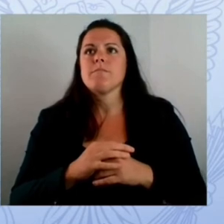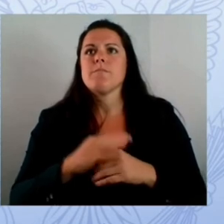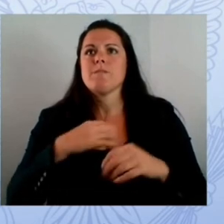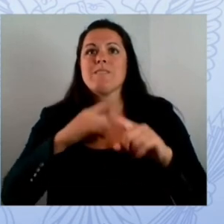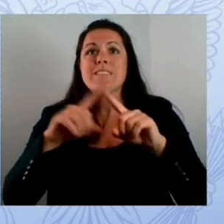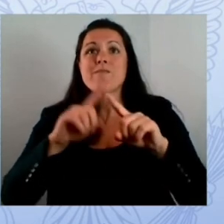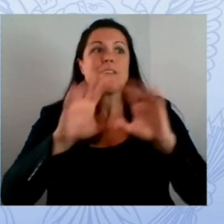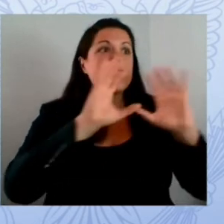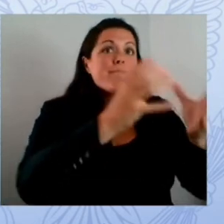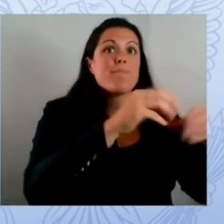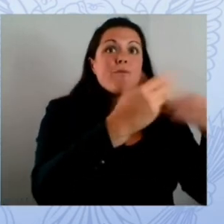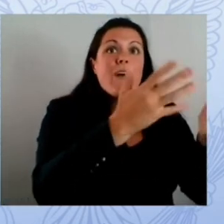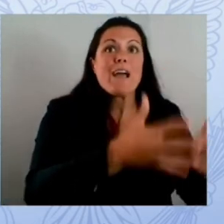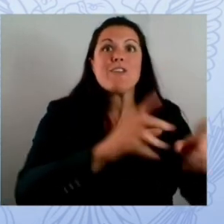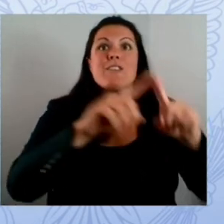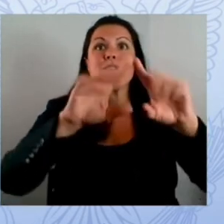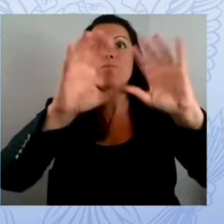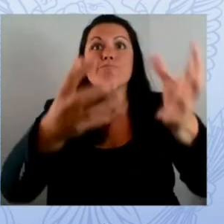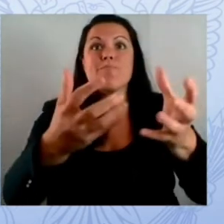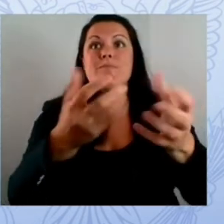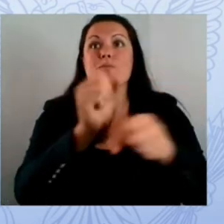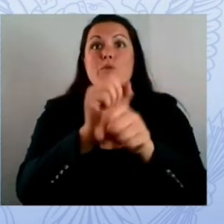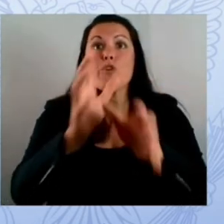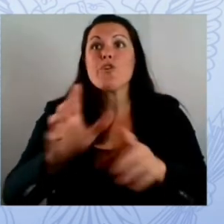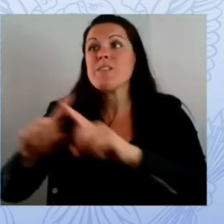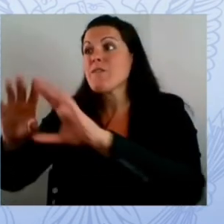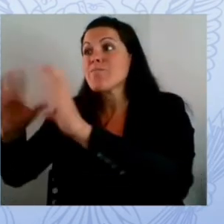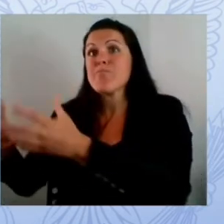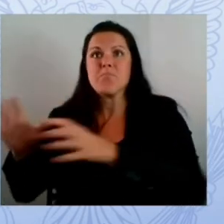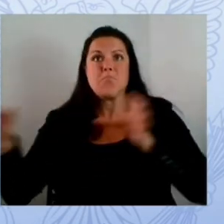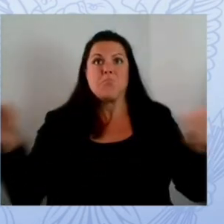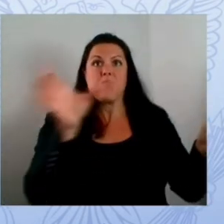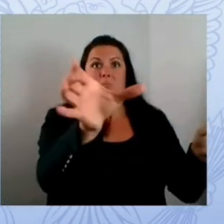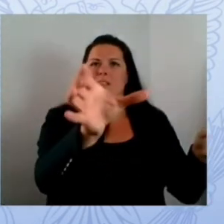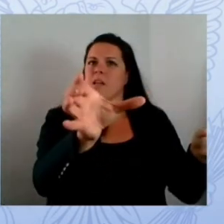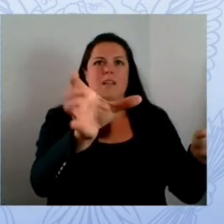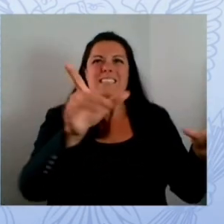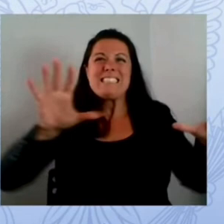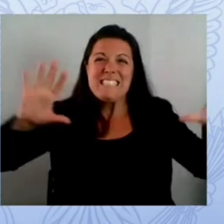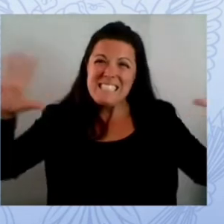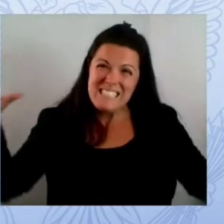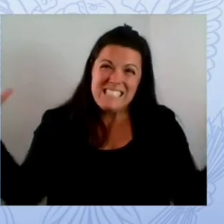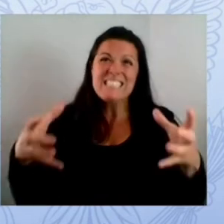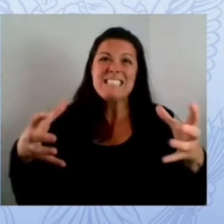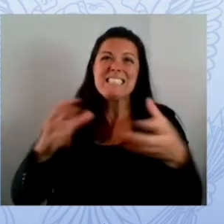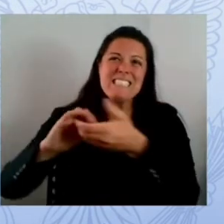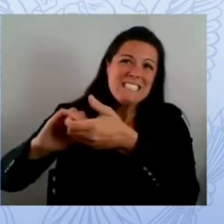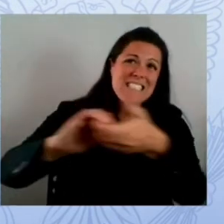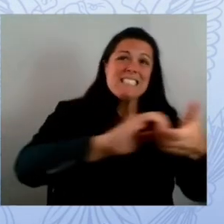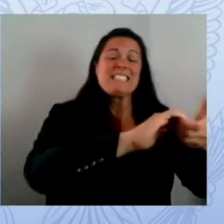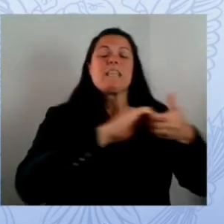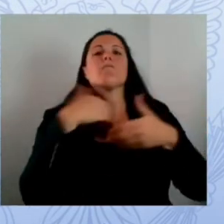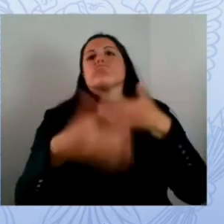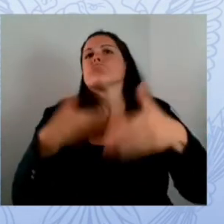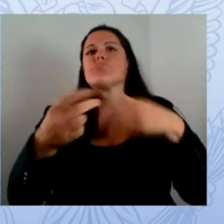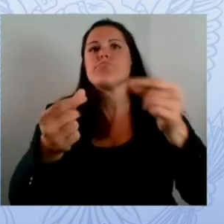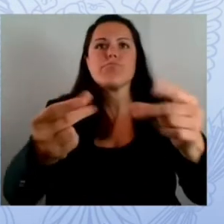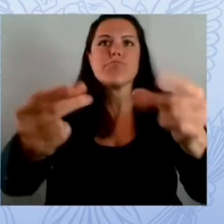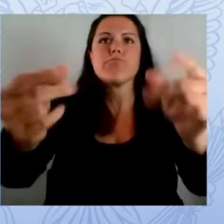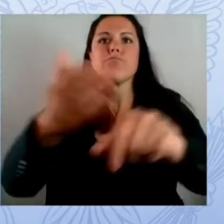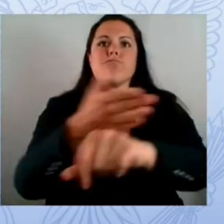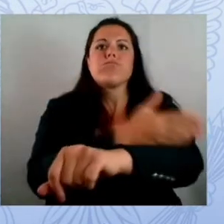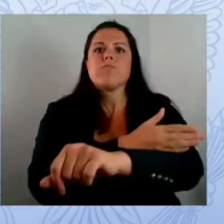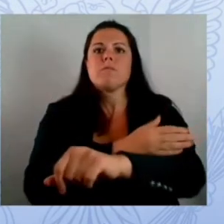and to see our president and first lady along with the secretaries across agencies the national security council all of my friends across ciso